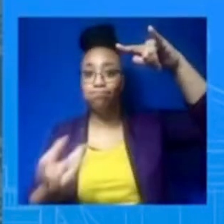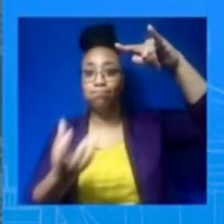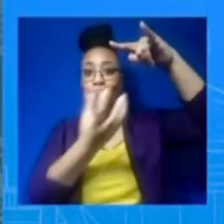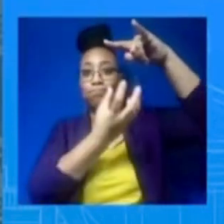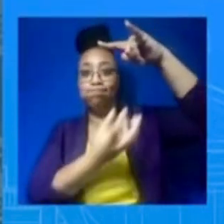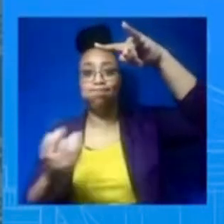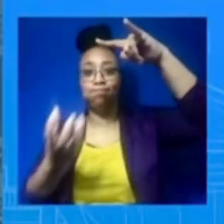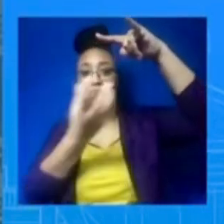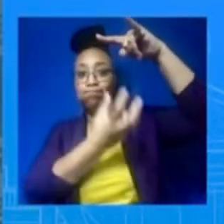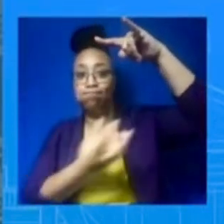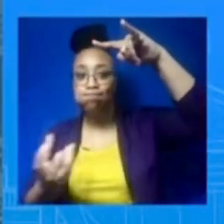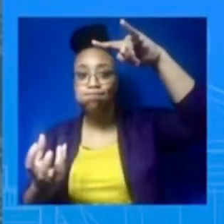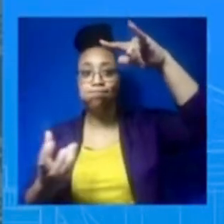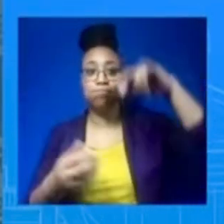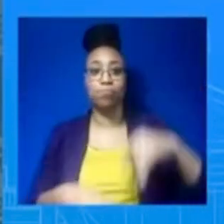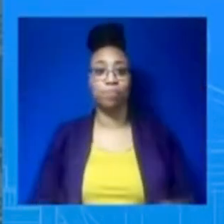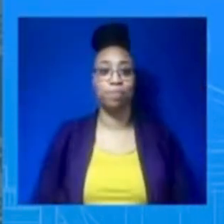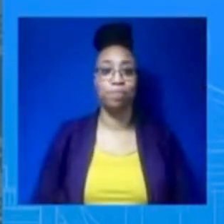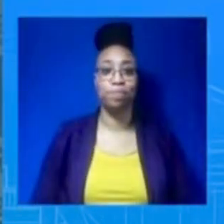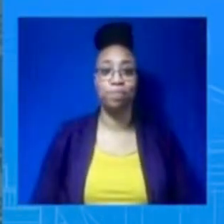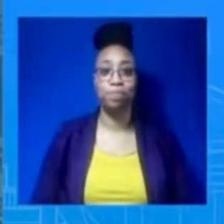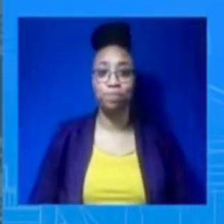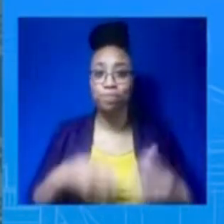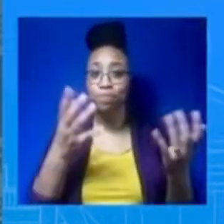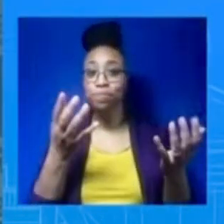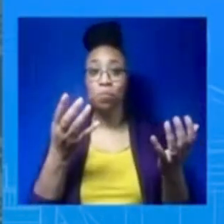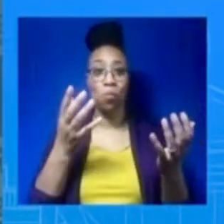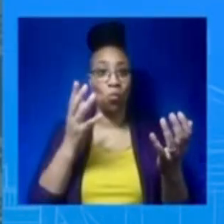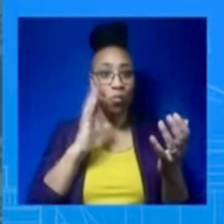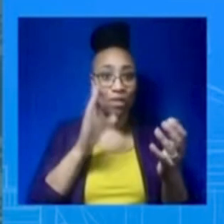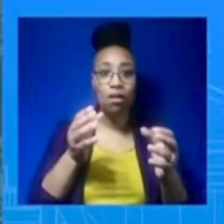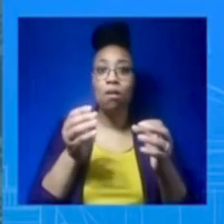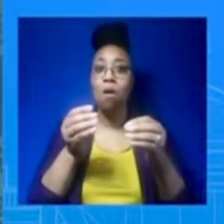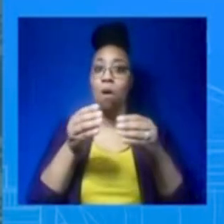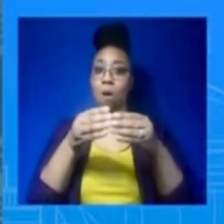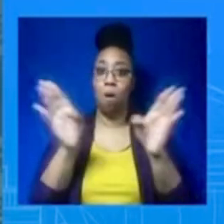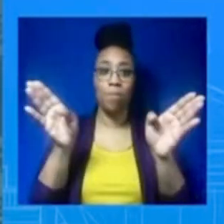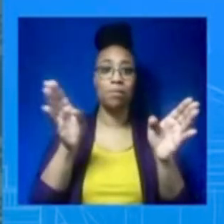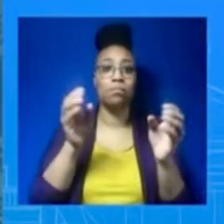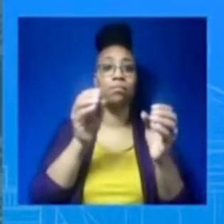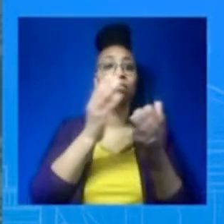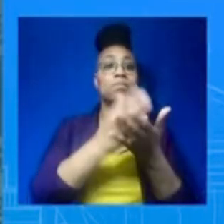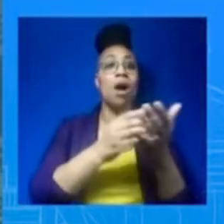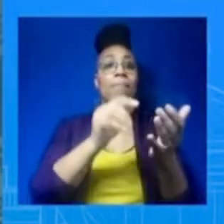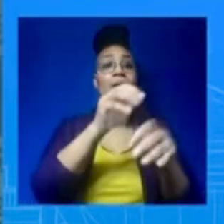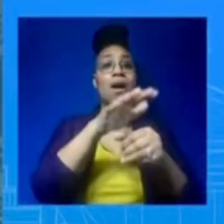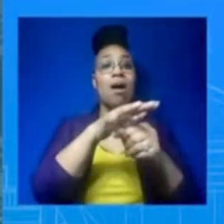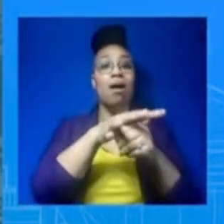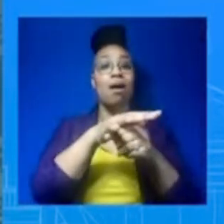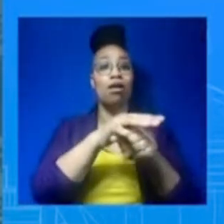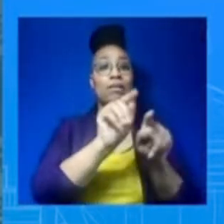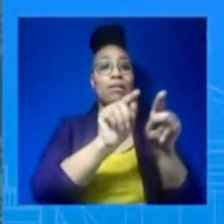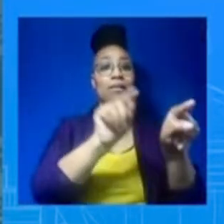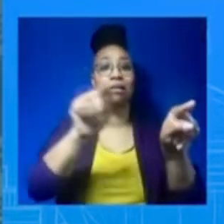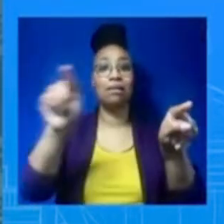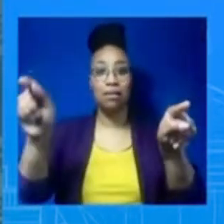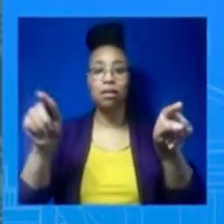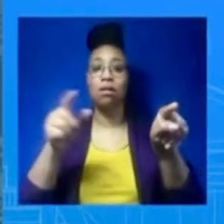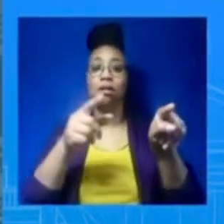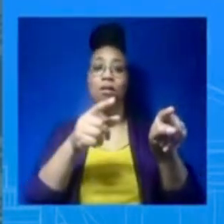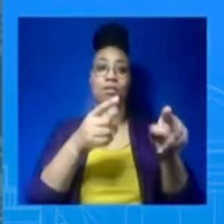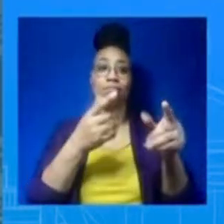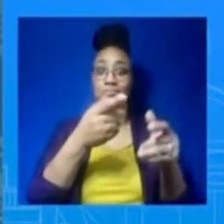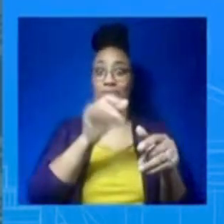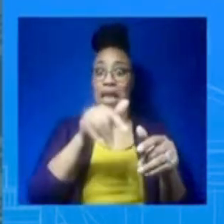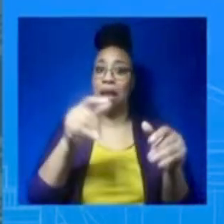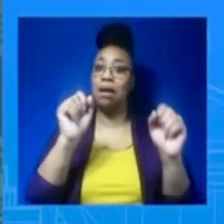long overdue, and we must ensure that they cannot be turned off on a whim. We believe that a Security Council resolution